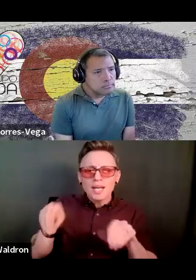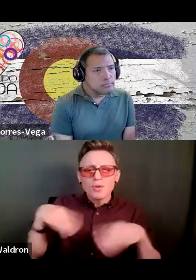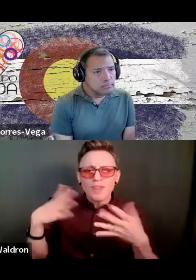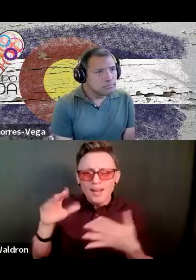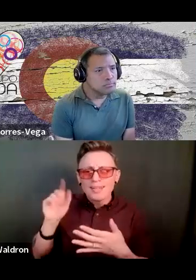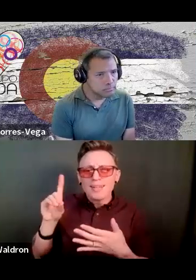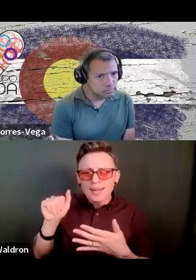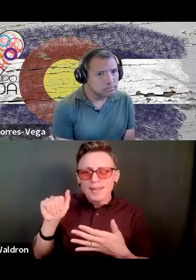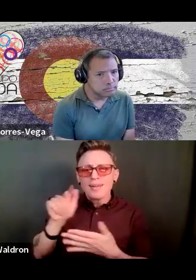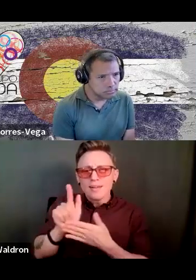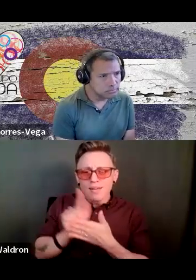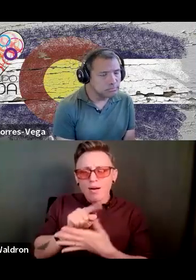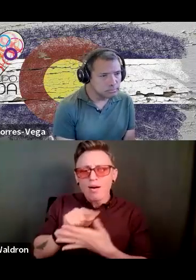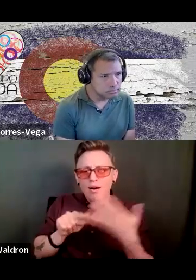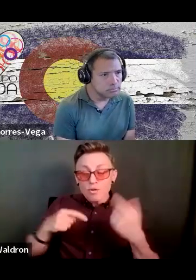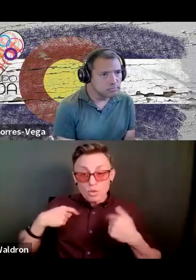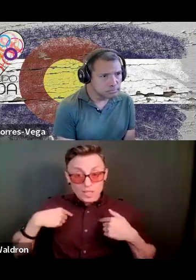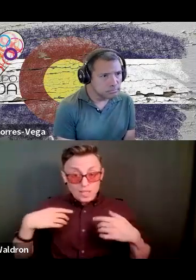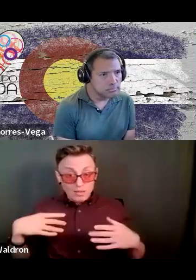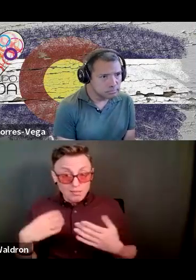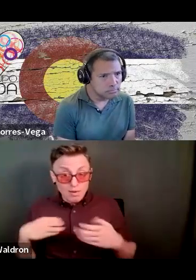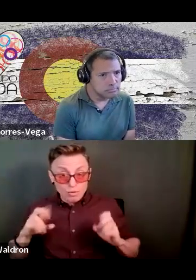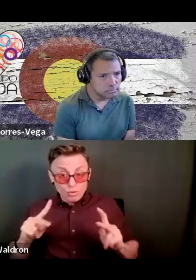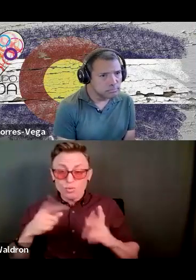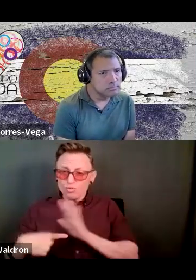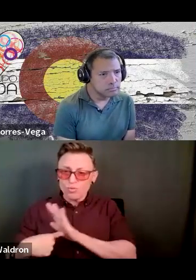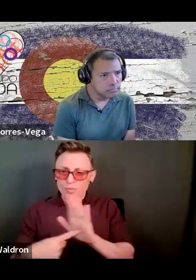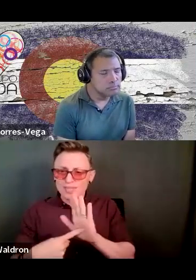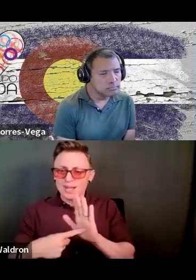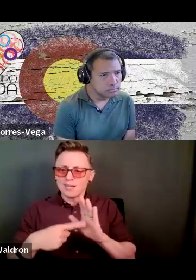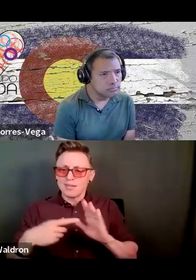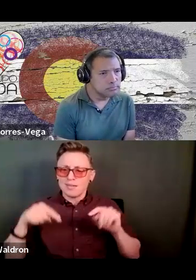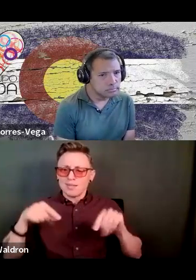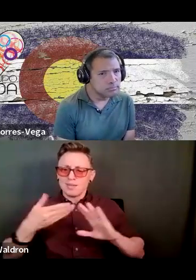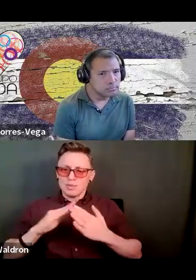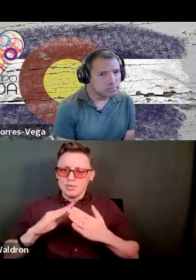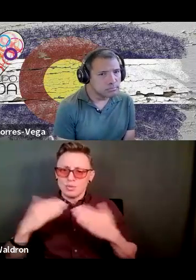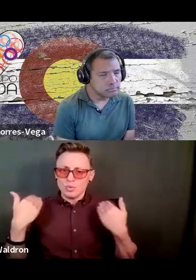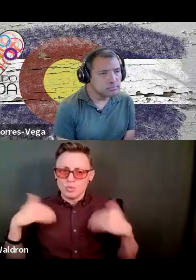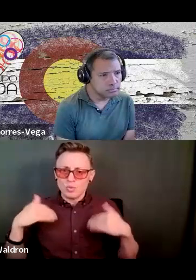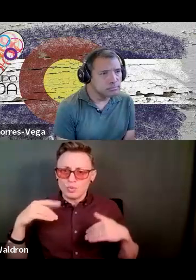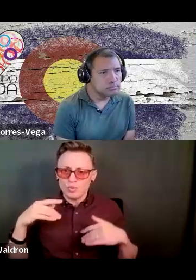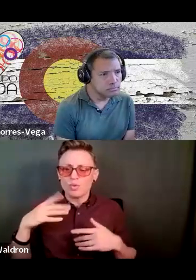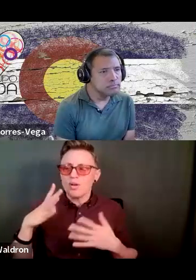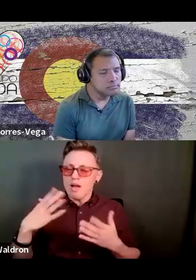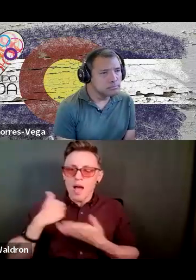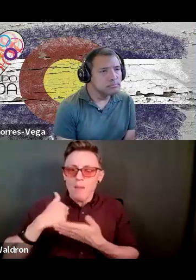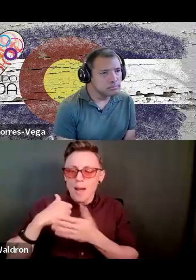the privilege to represent this community in a very tangible and real way, passing a lot of these disability rights bills.